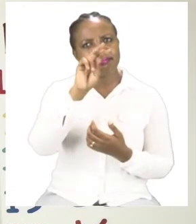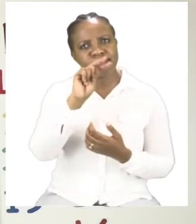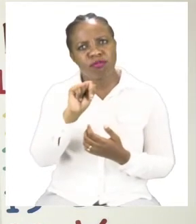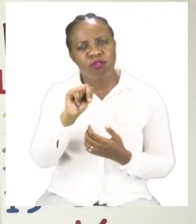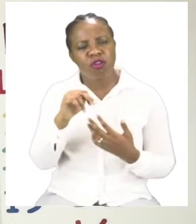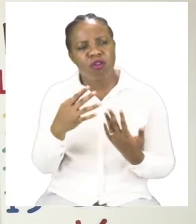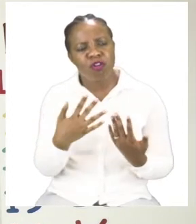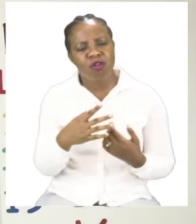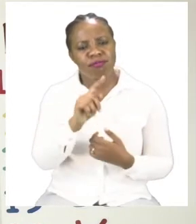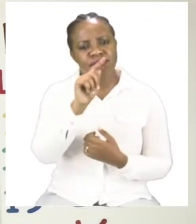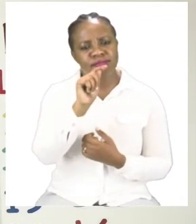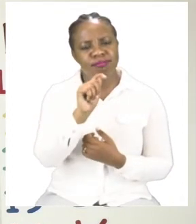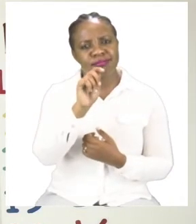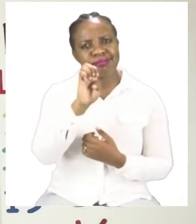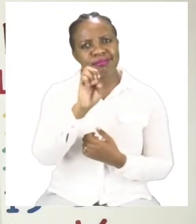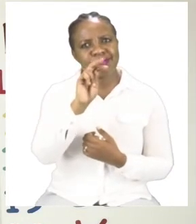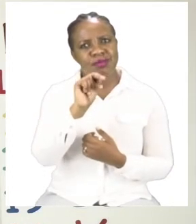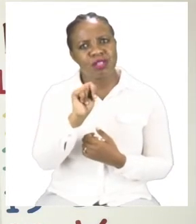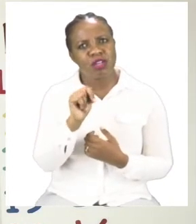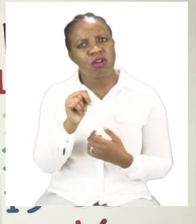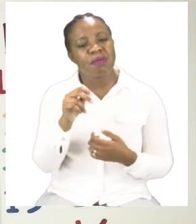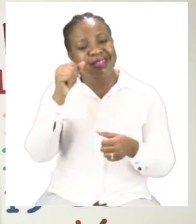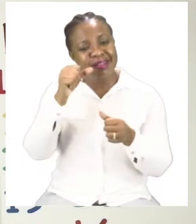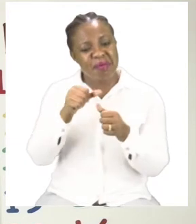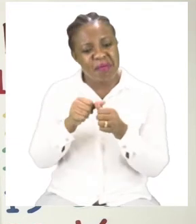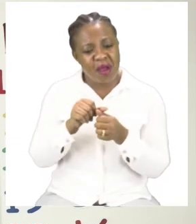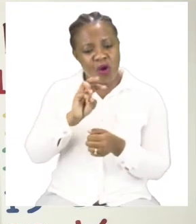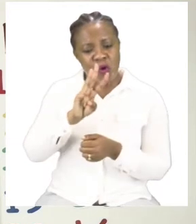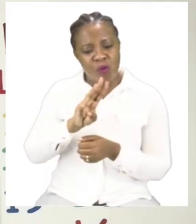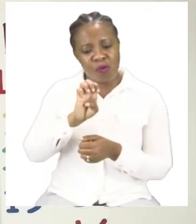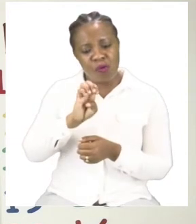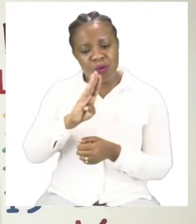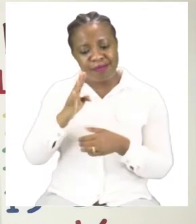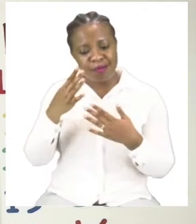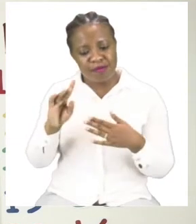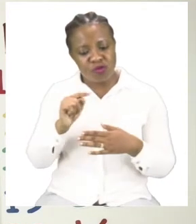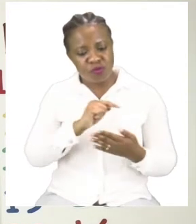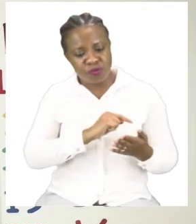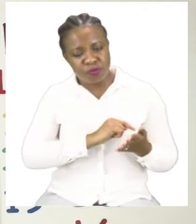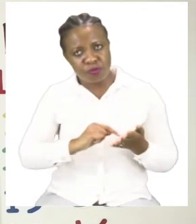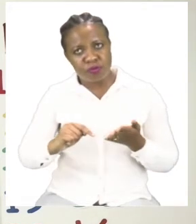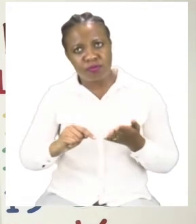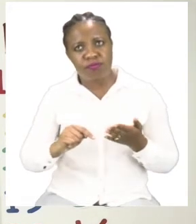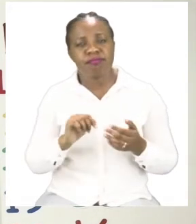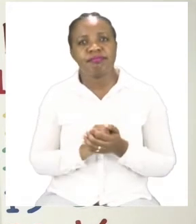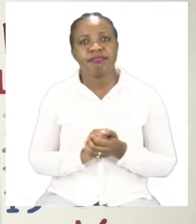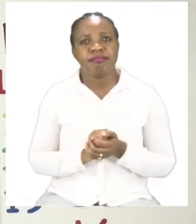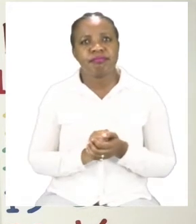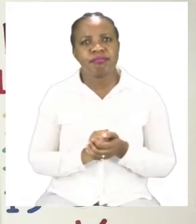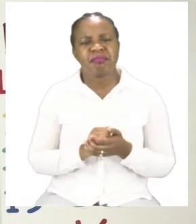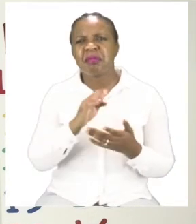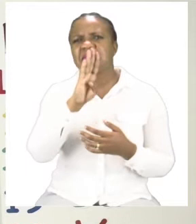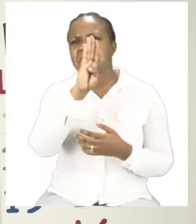10? Remember we've already used web so we can cross it out. If you said this looks